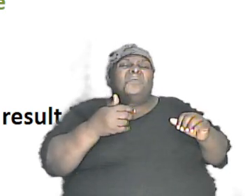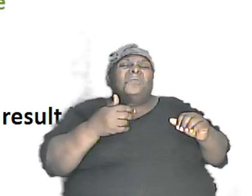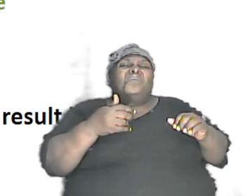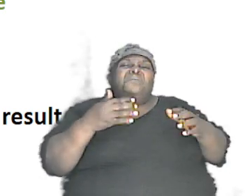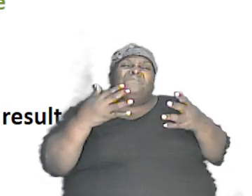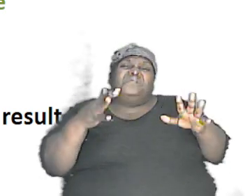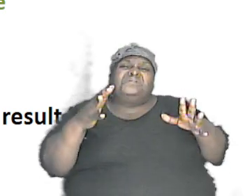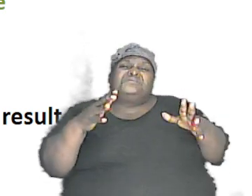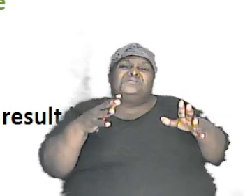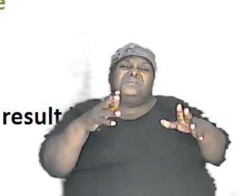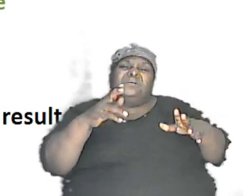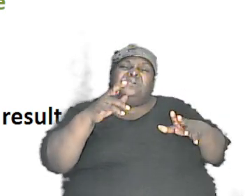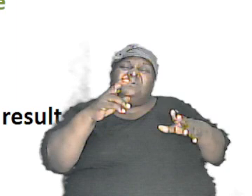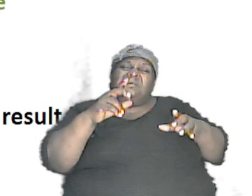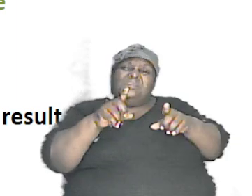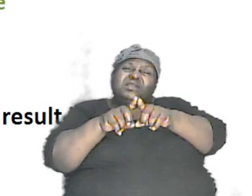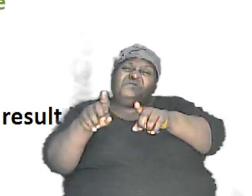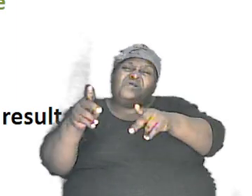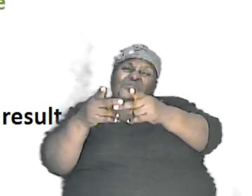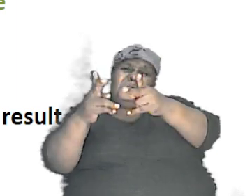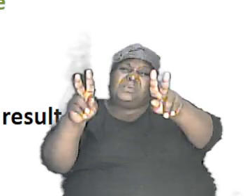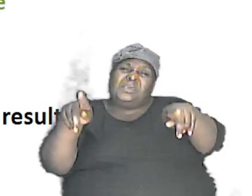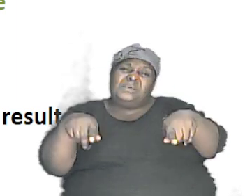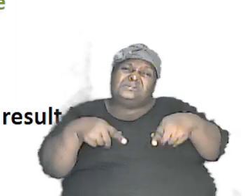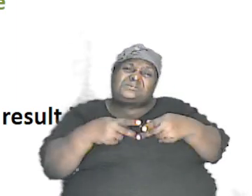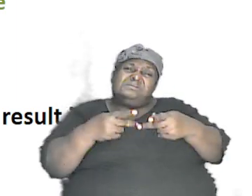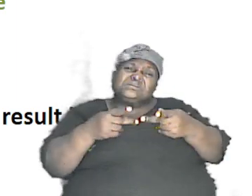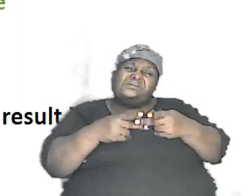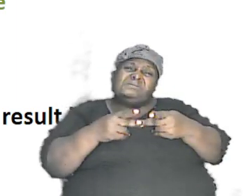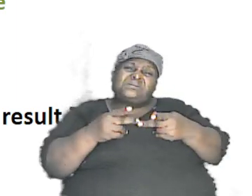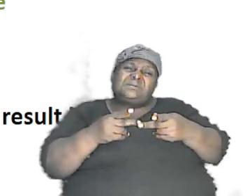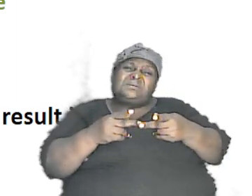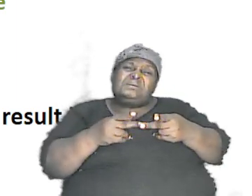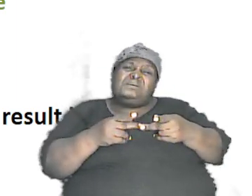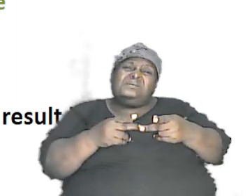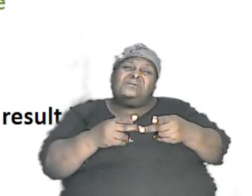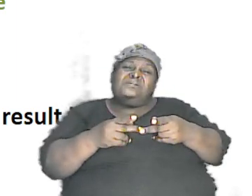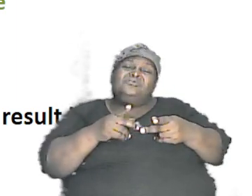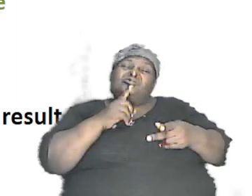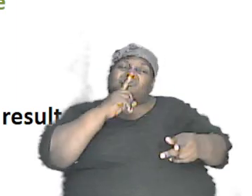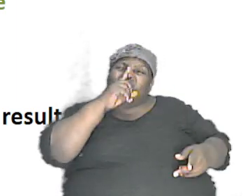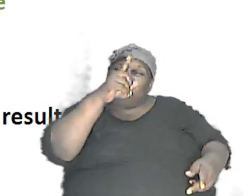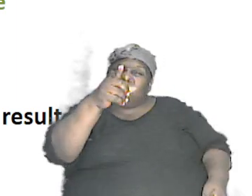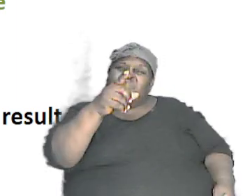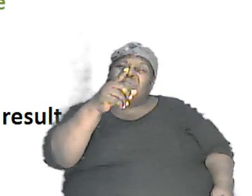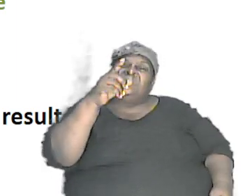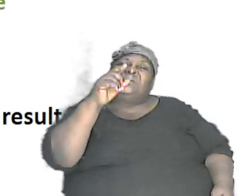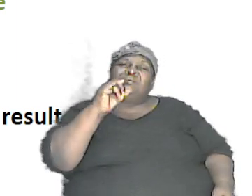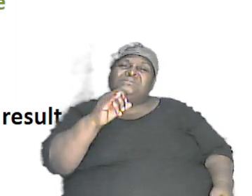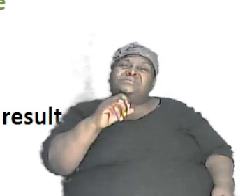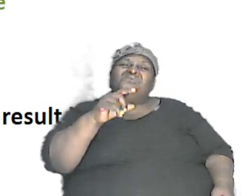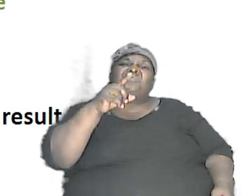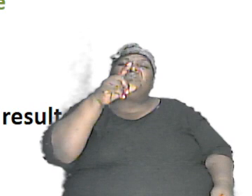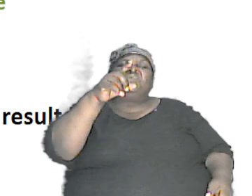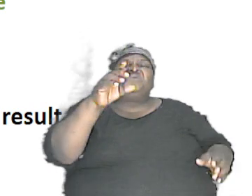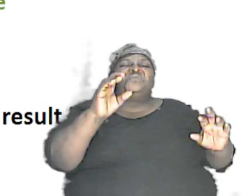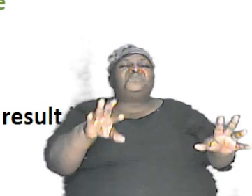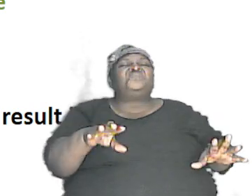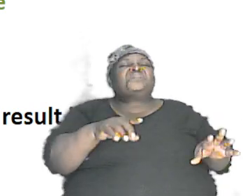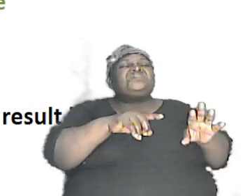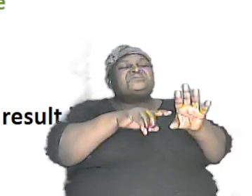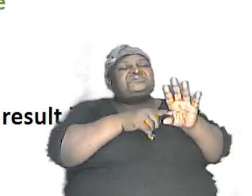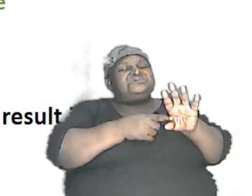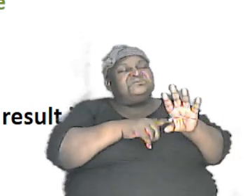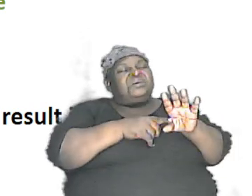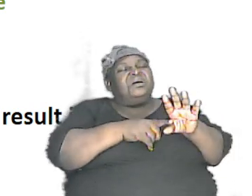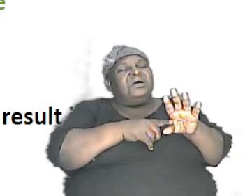we're taking it a step of the time so I just gave us that as a teaser but the fact is you can start a particular way